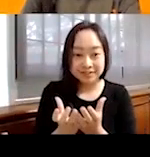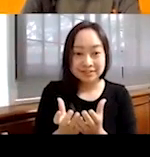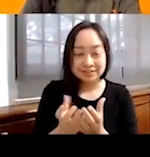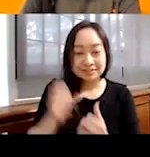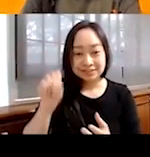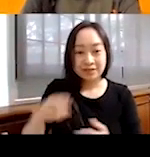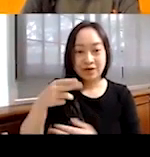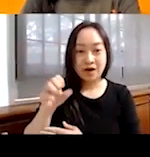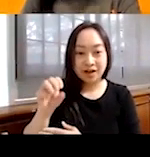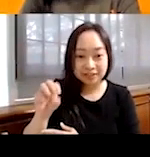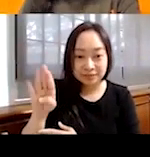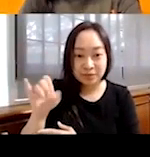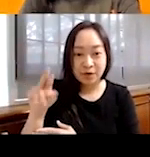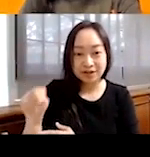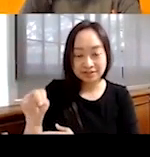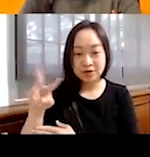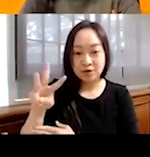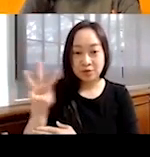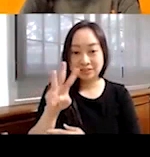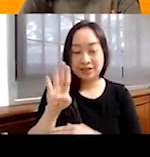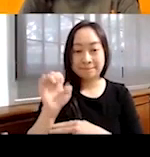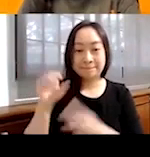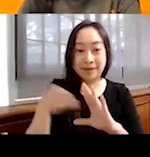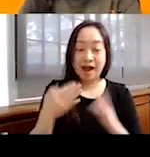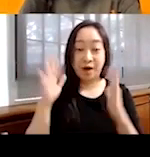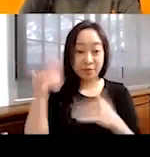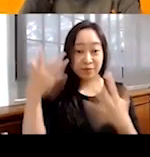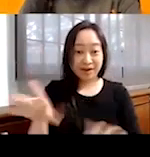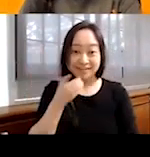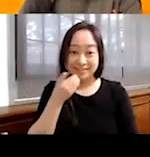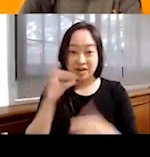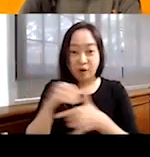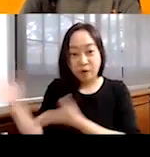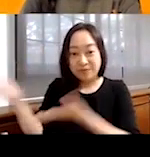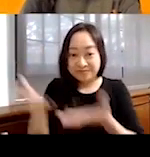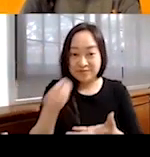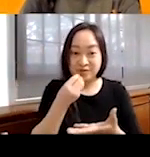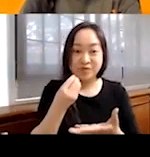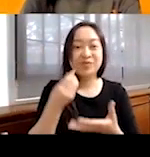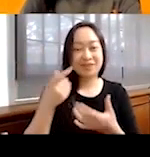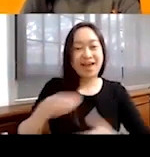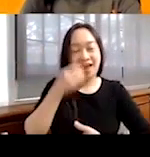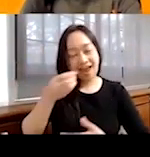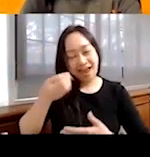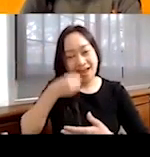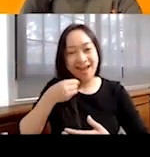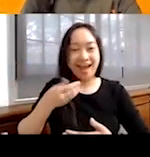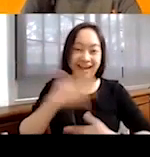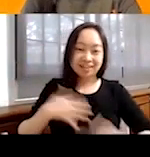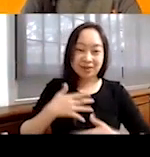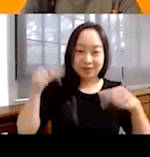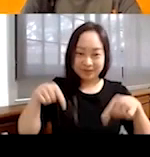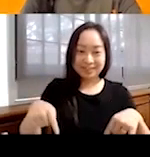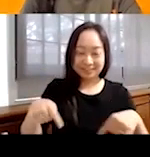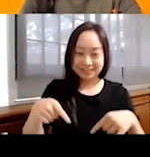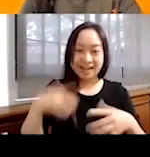I hope you have had an early dinner, if not managed to get some food in front of you while you enjoy today's very exciting and insightful